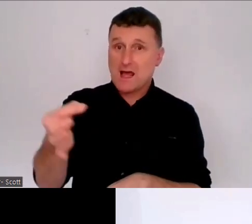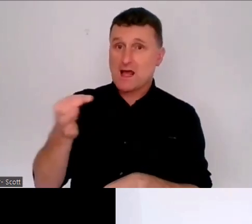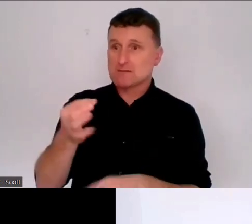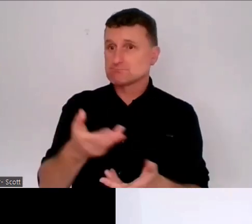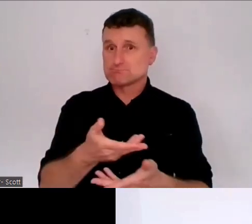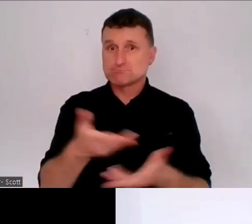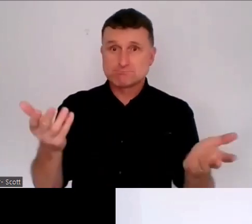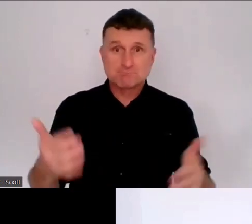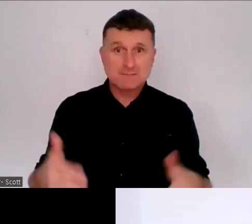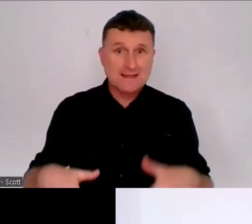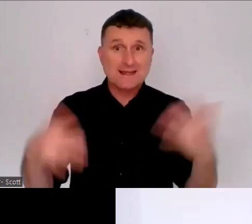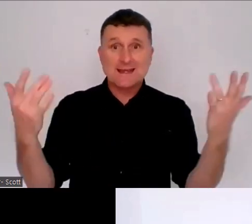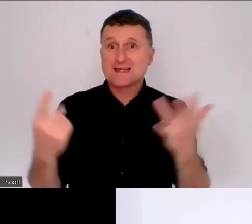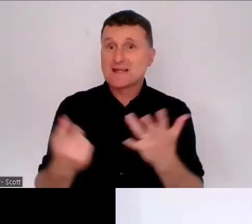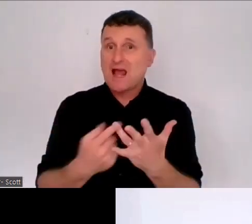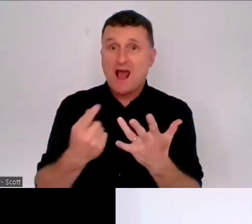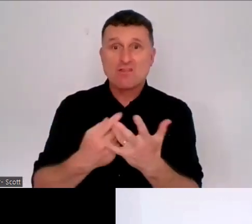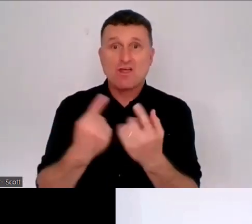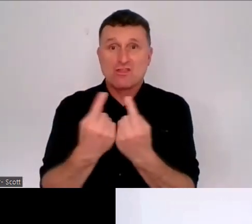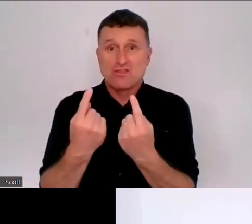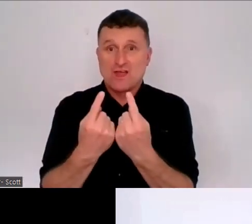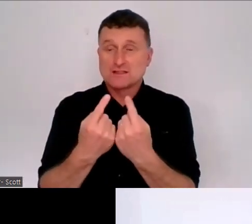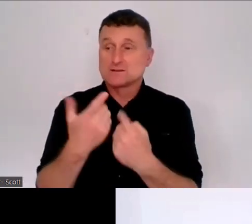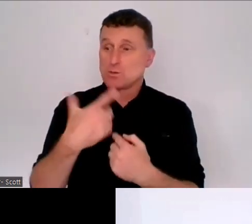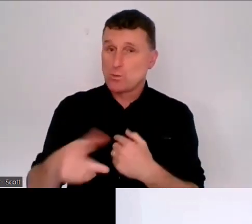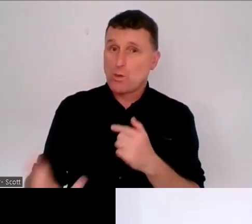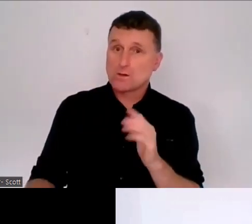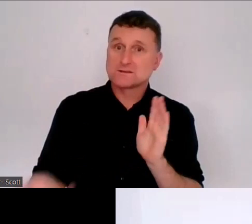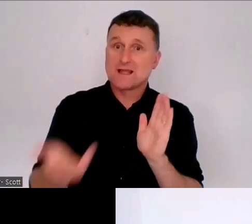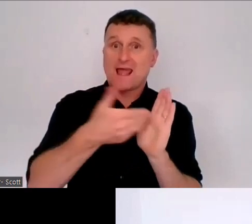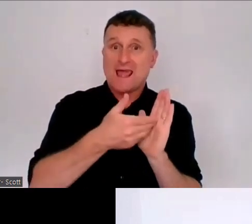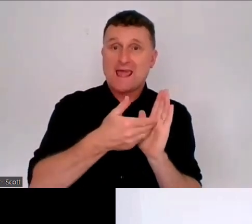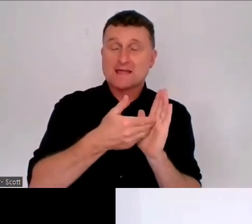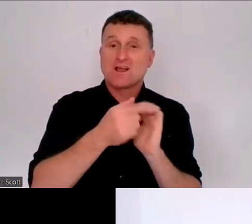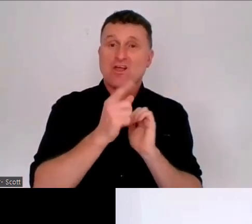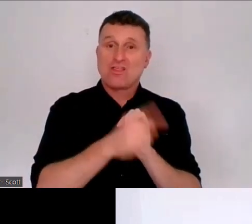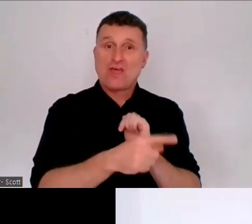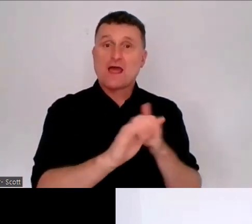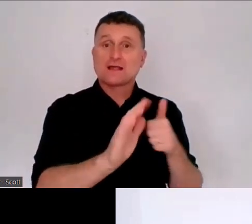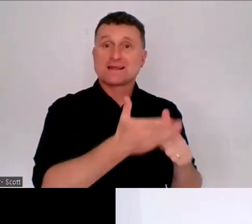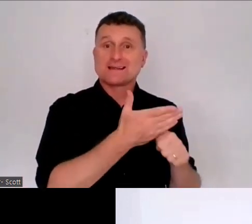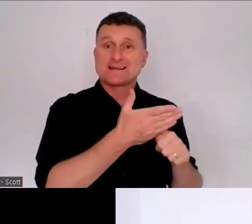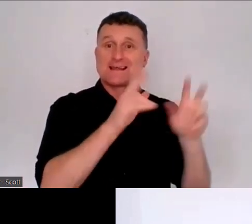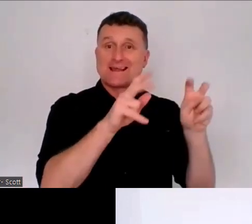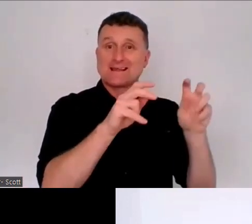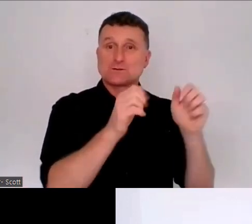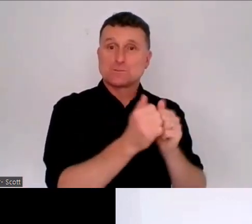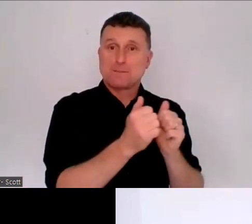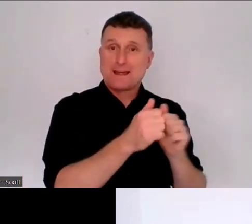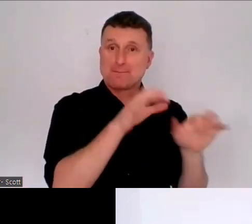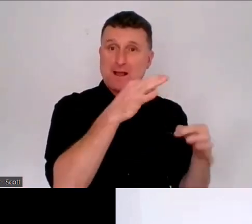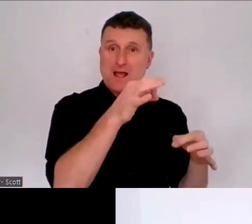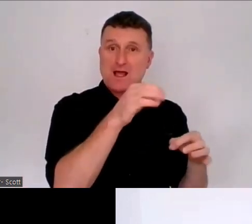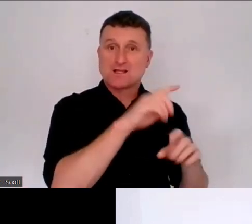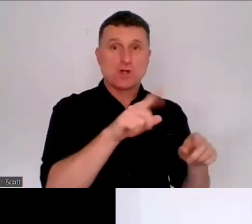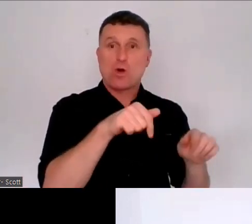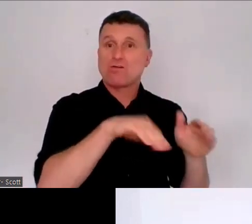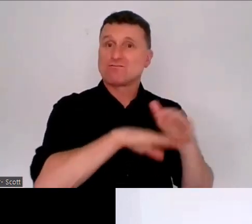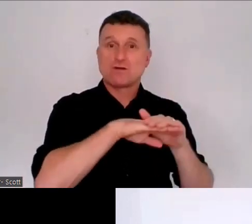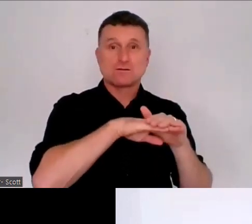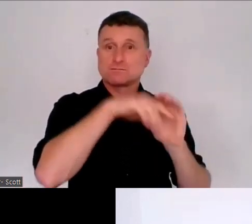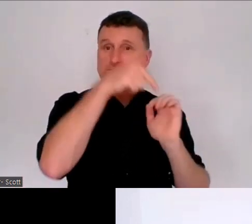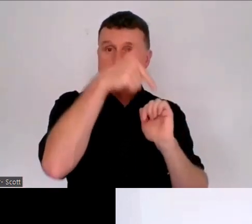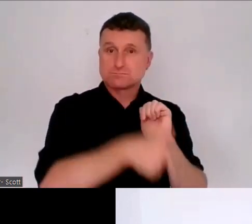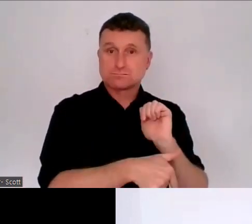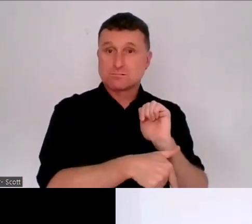think we should know that, as I mentioned, the issues paper is not comprehensive. And there may well be